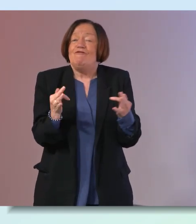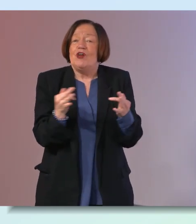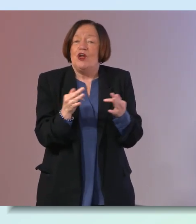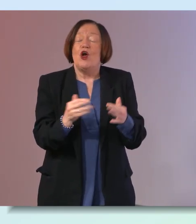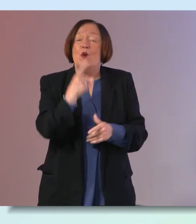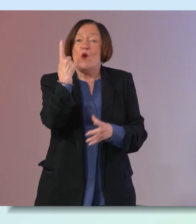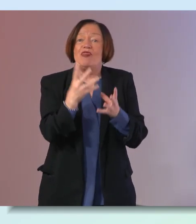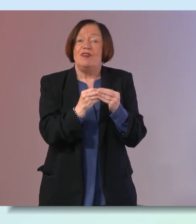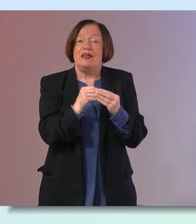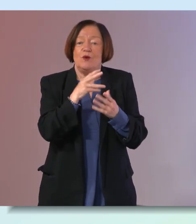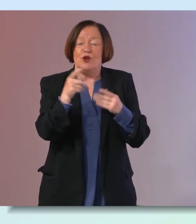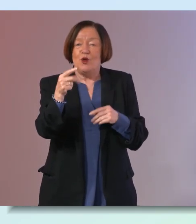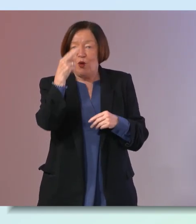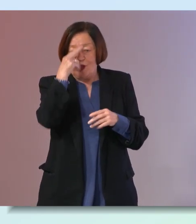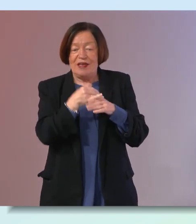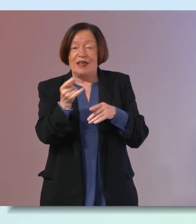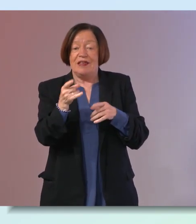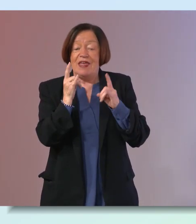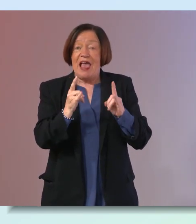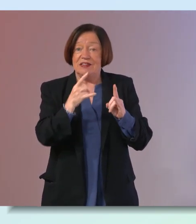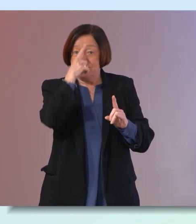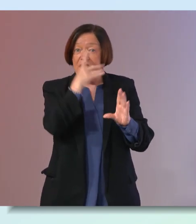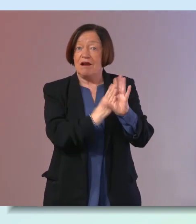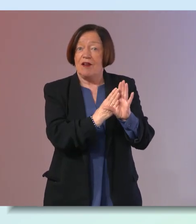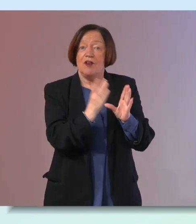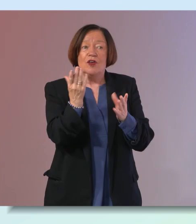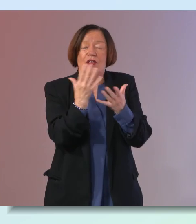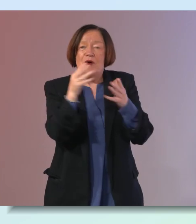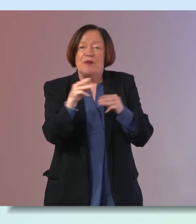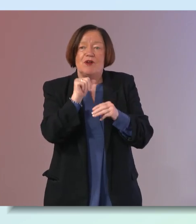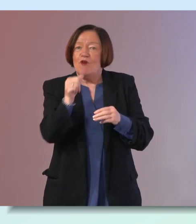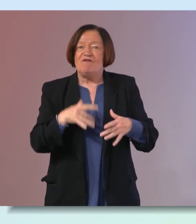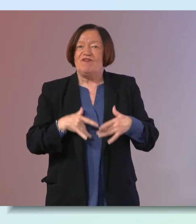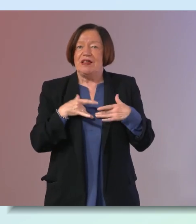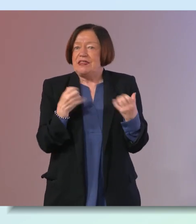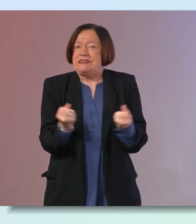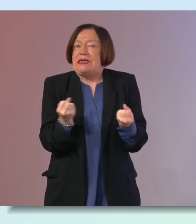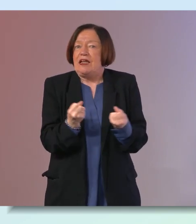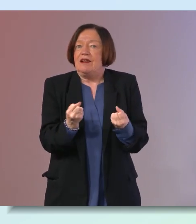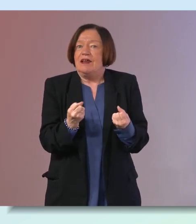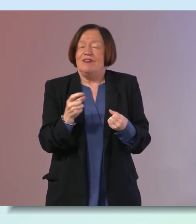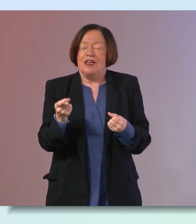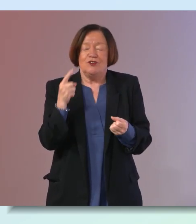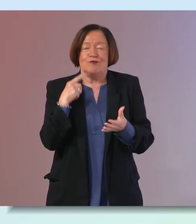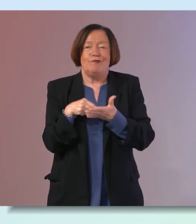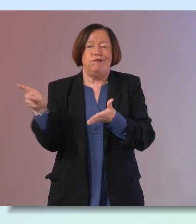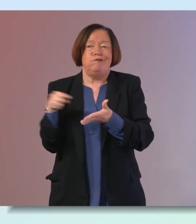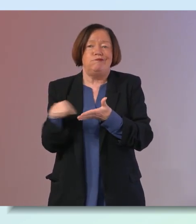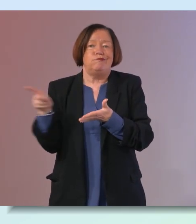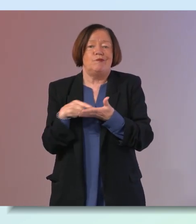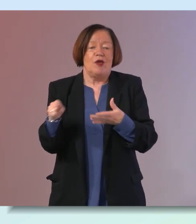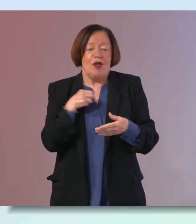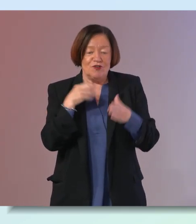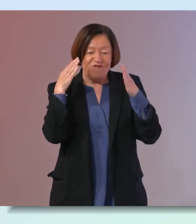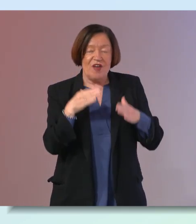one of the things that we would understand in health psychology is that it's not that people don't feel the signals but they discount them because to deal with